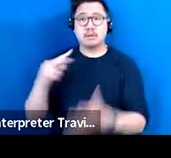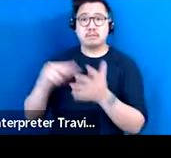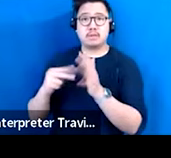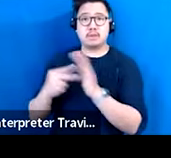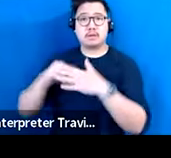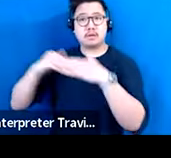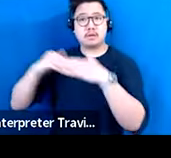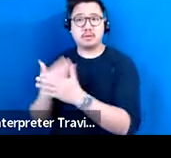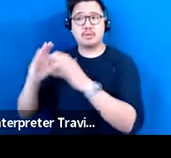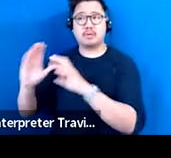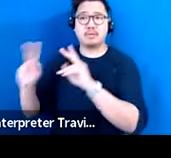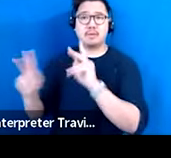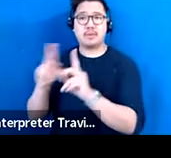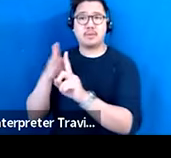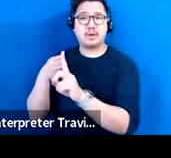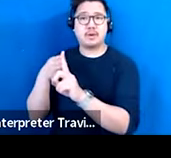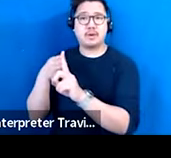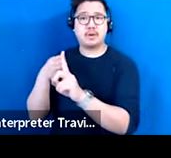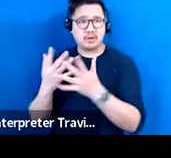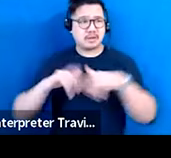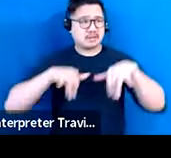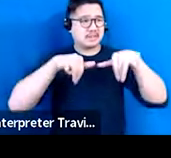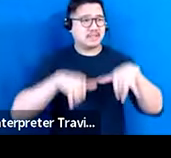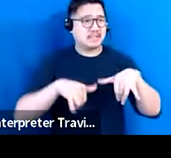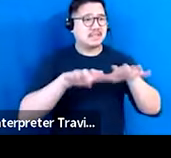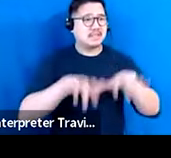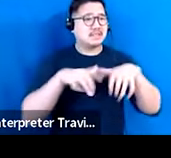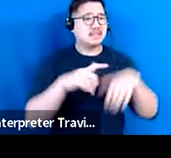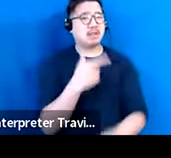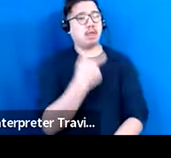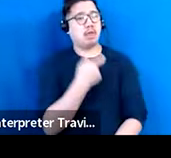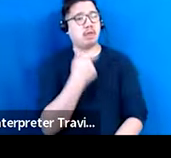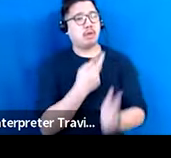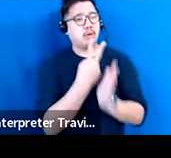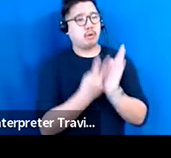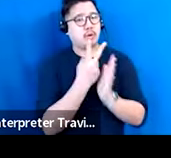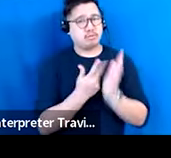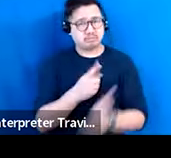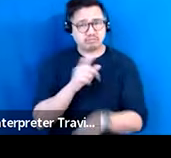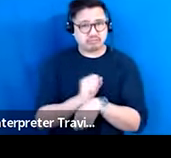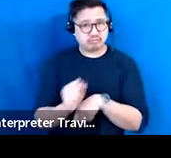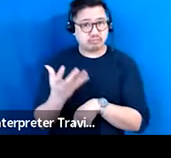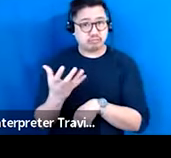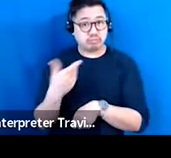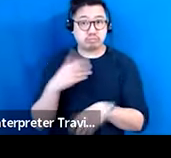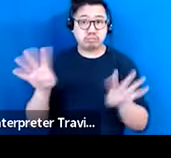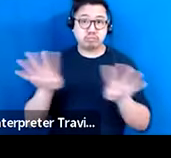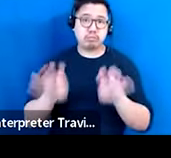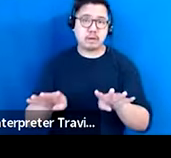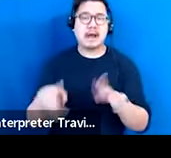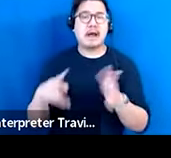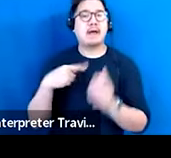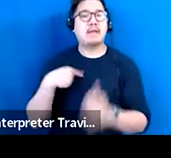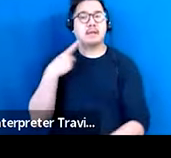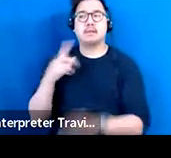pointed in one direction for two to three hours? I don't know. I think we have to engage that